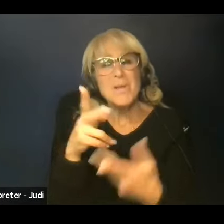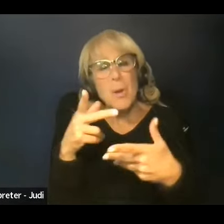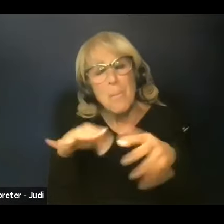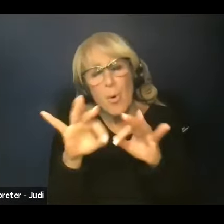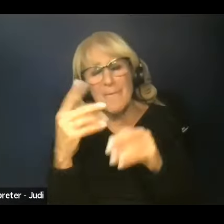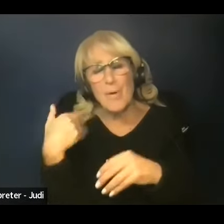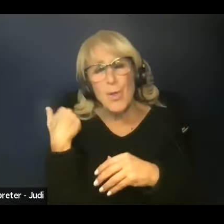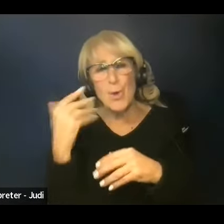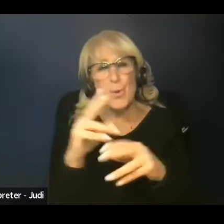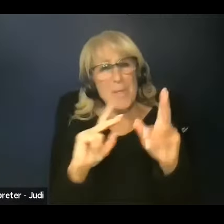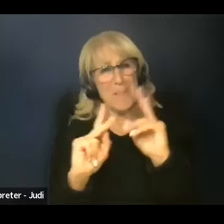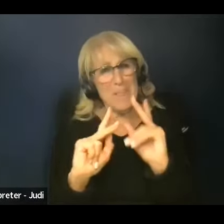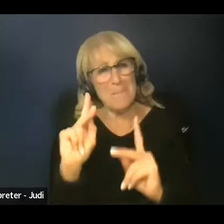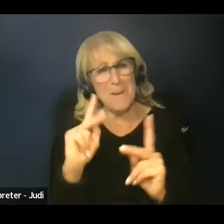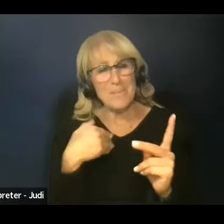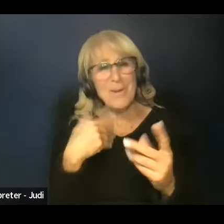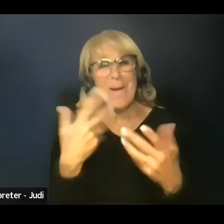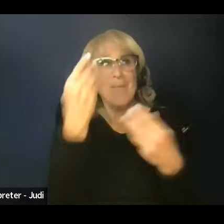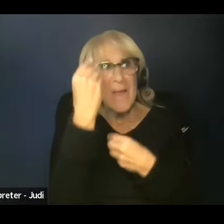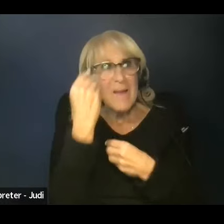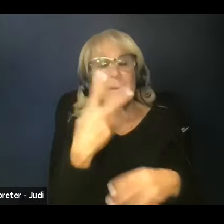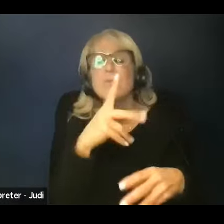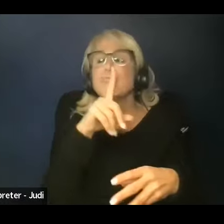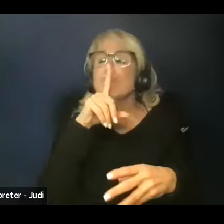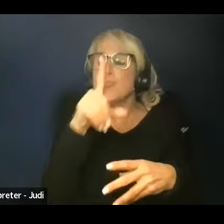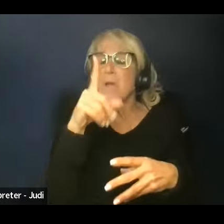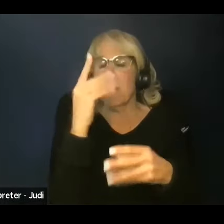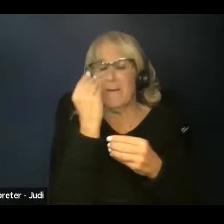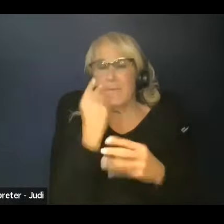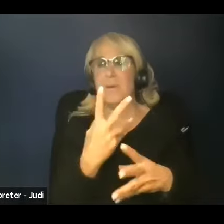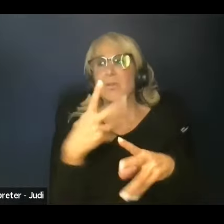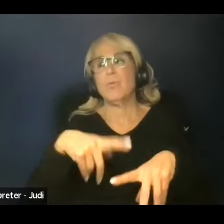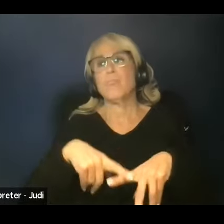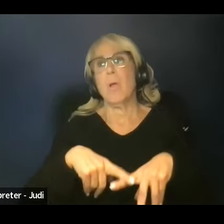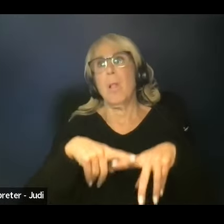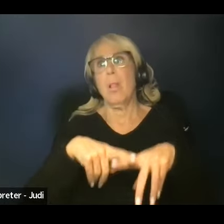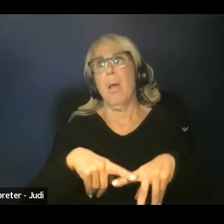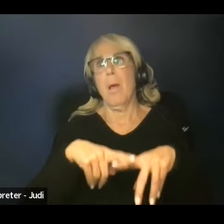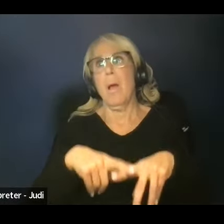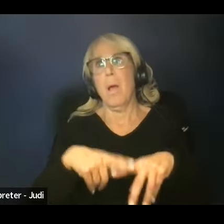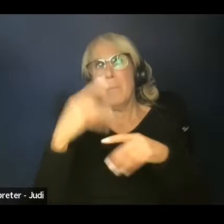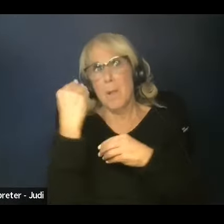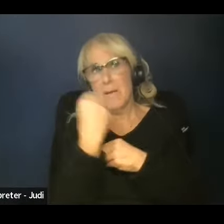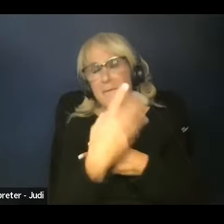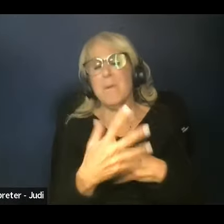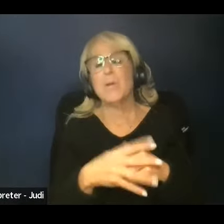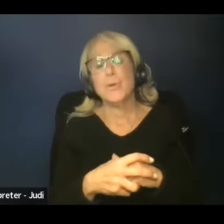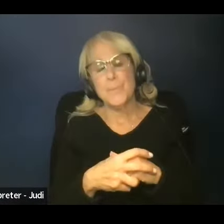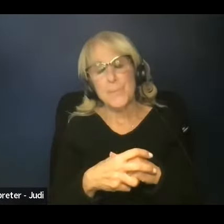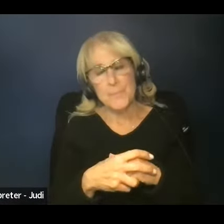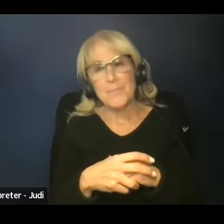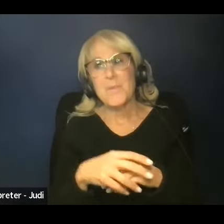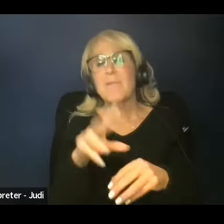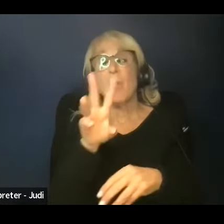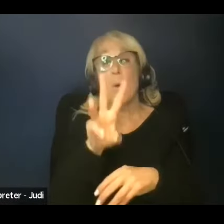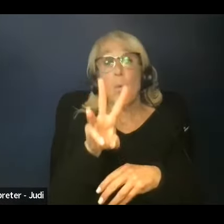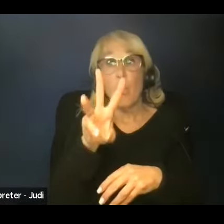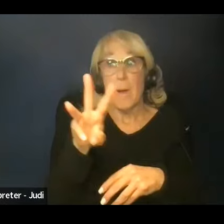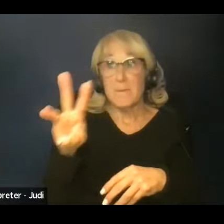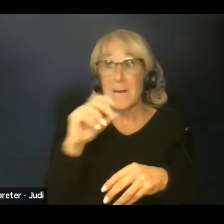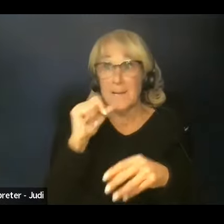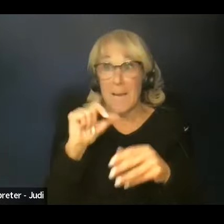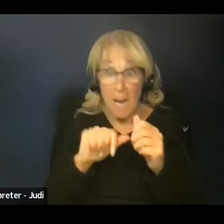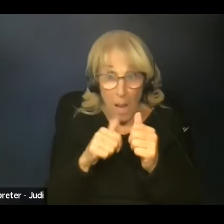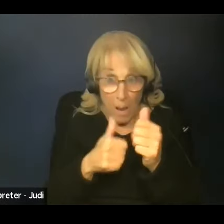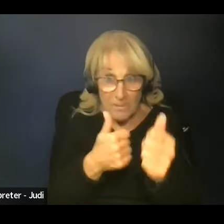to have the information, the real information, the reliable source. And if the, and if the website is not updated